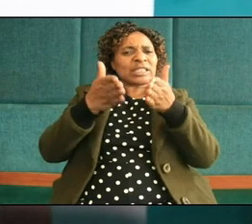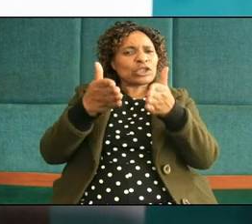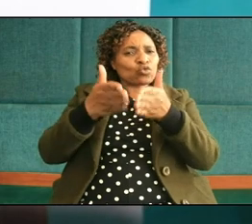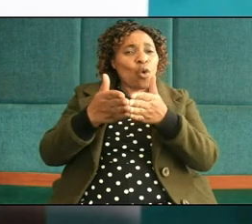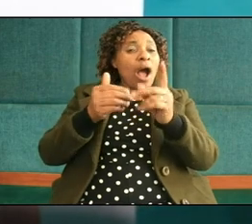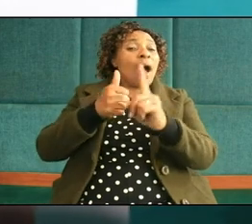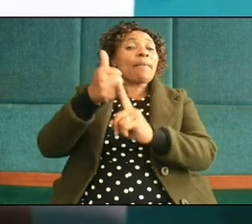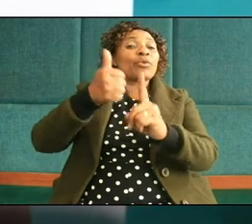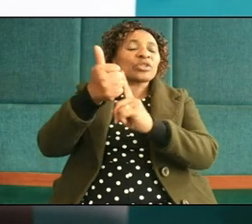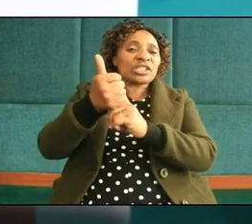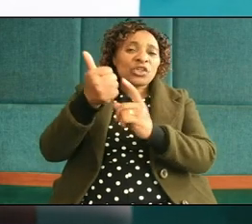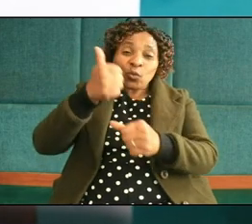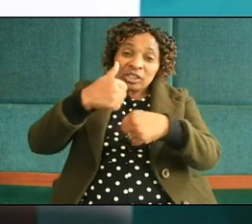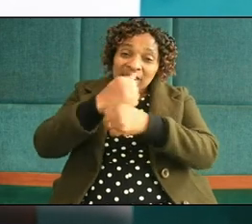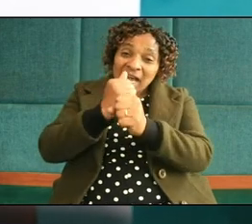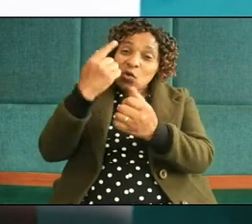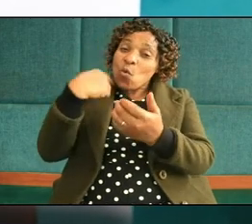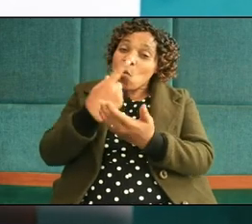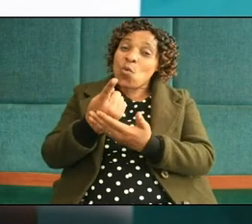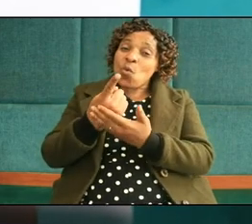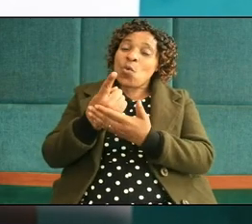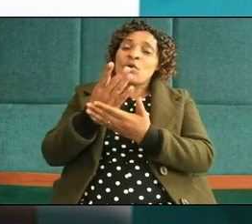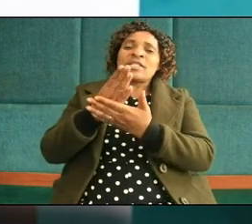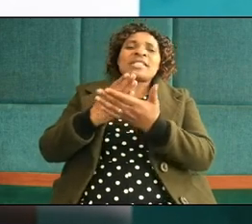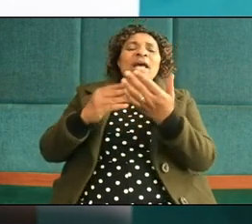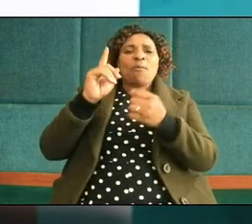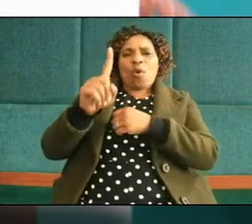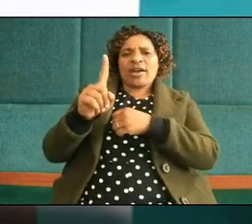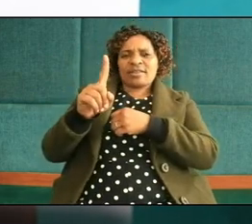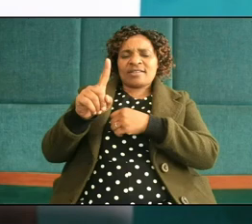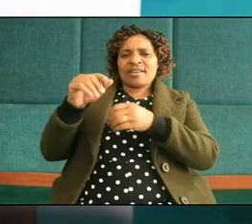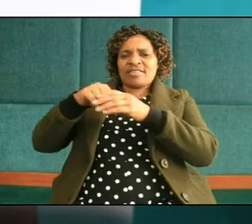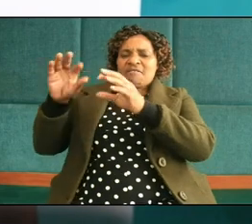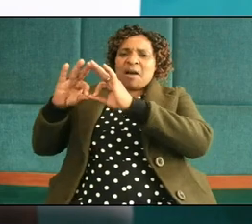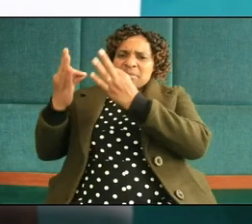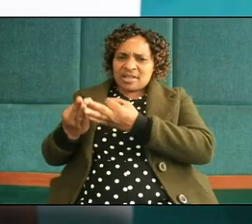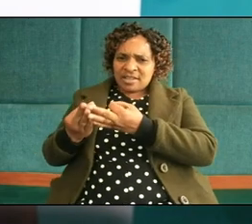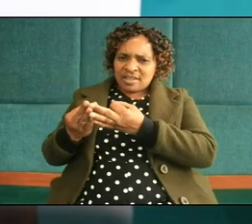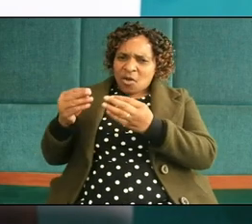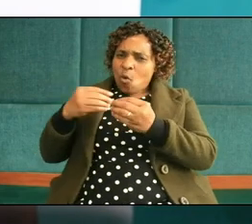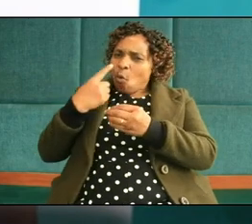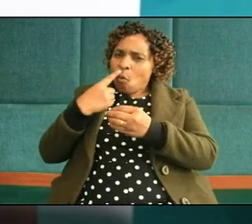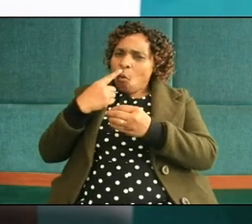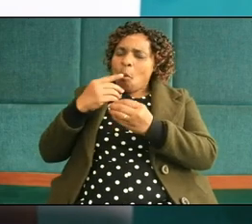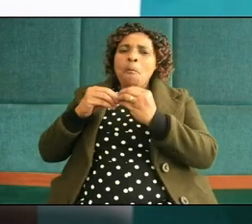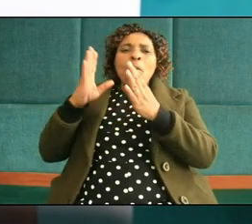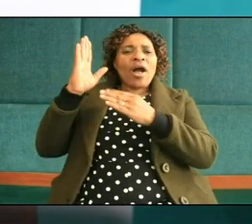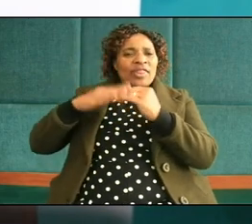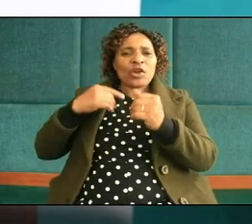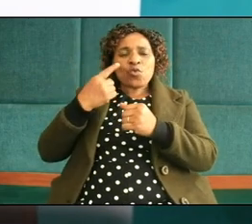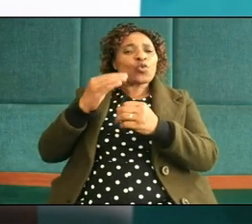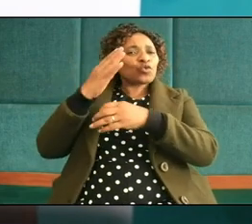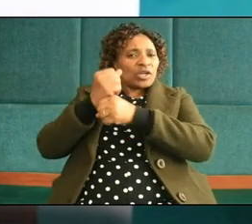which is committed by someone whom the child and the family knows and trust what about